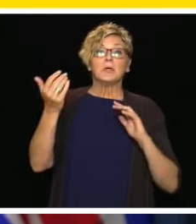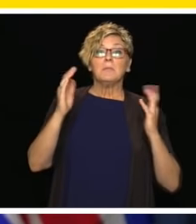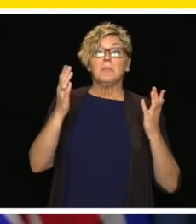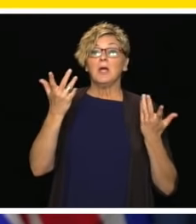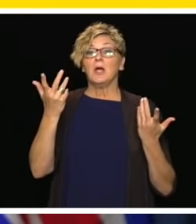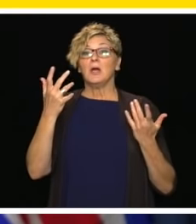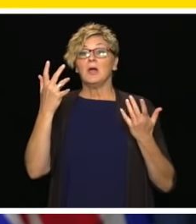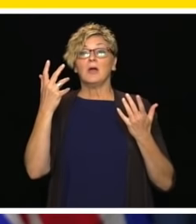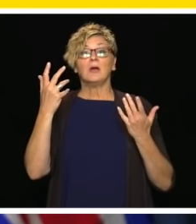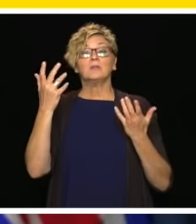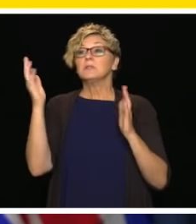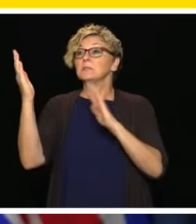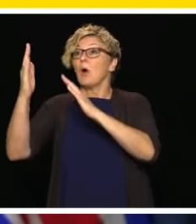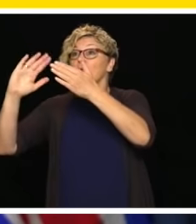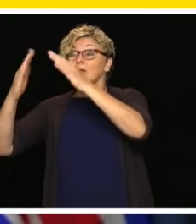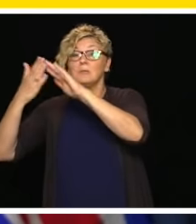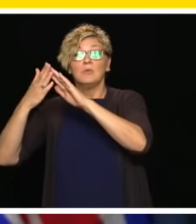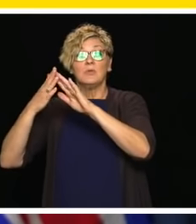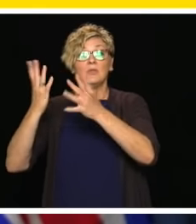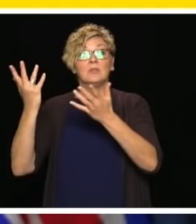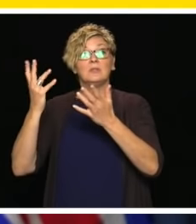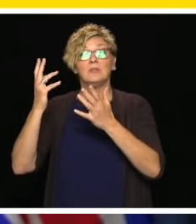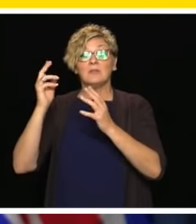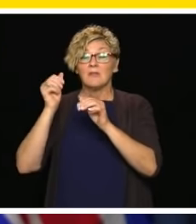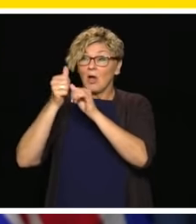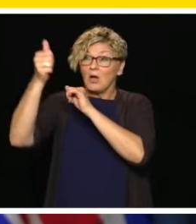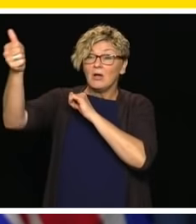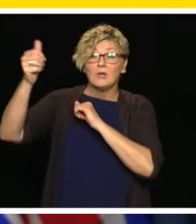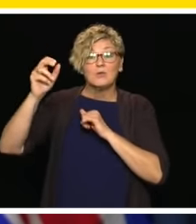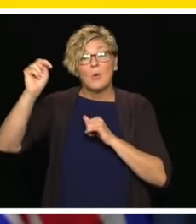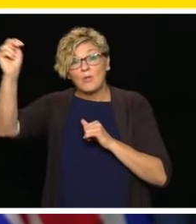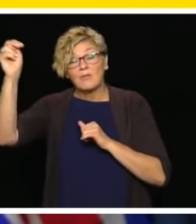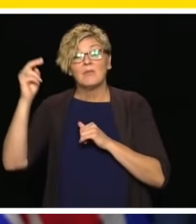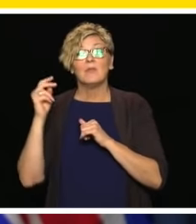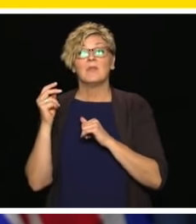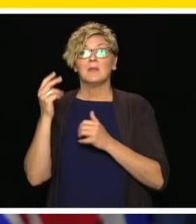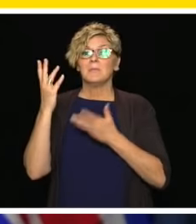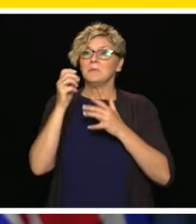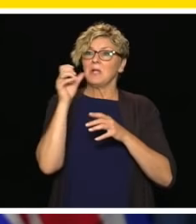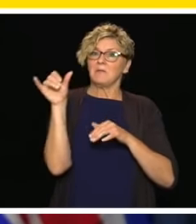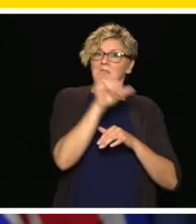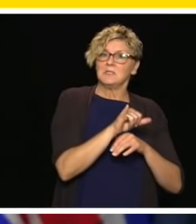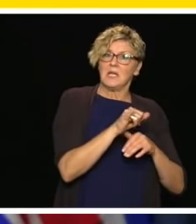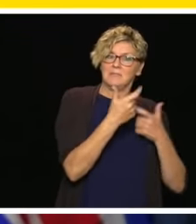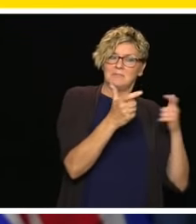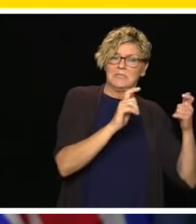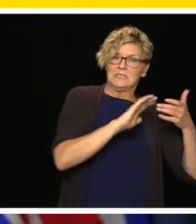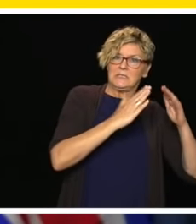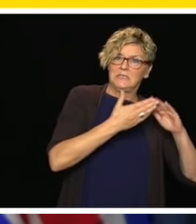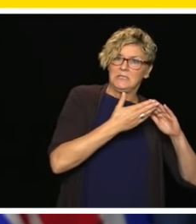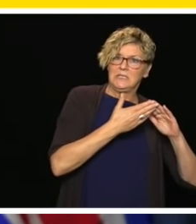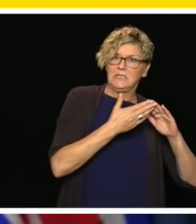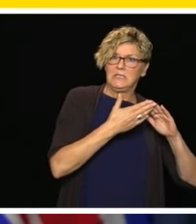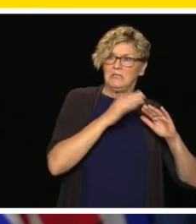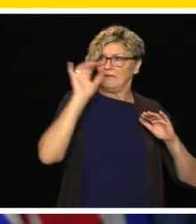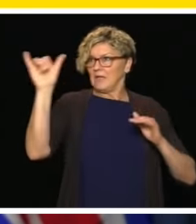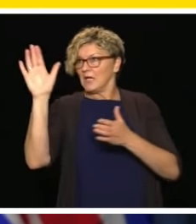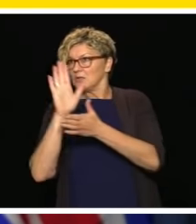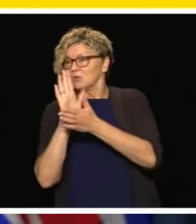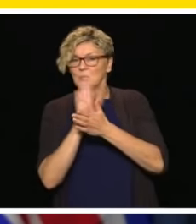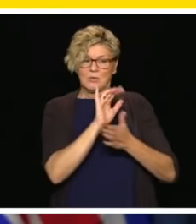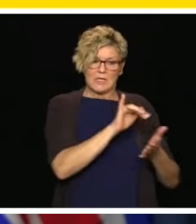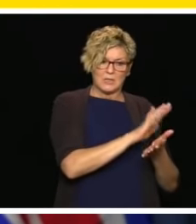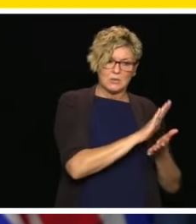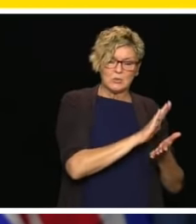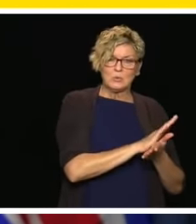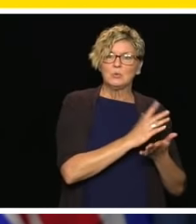slight variations, but the direction here is to return to part-time K-5 in-class instruction and a significant